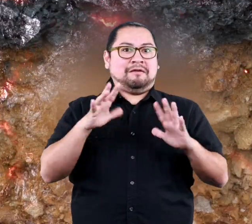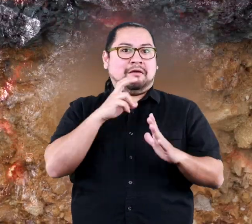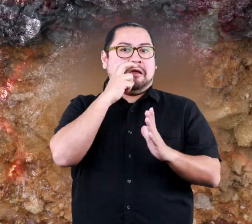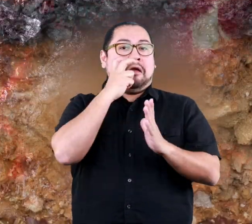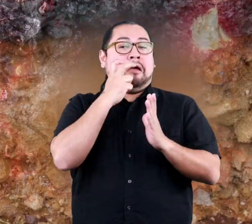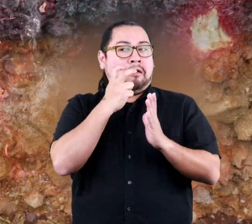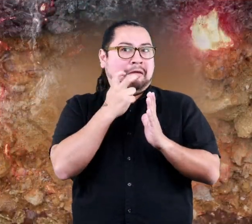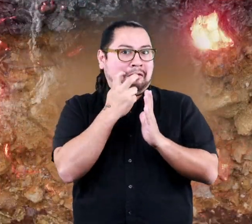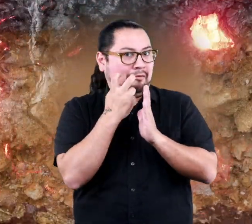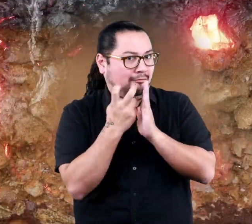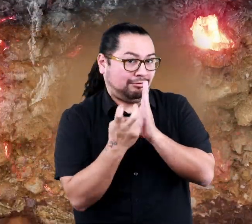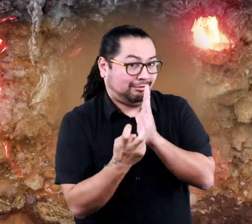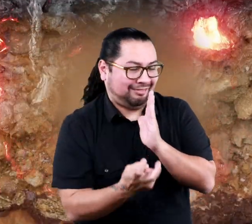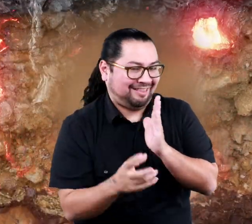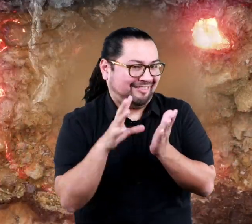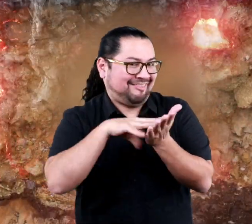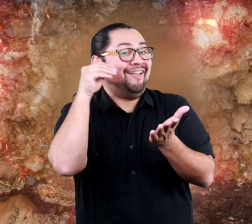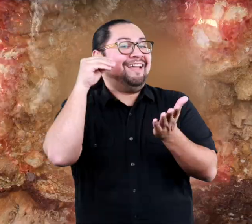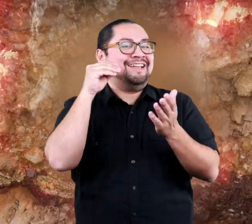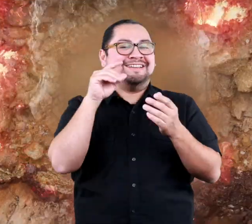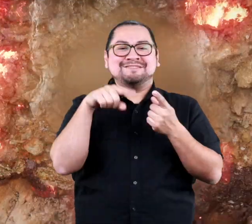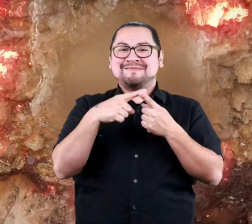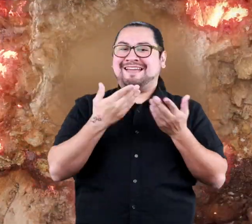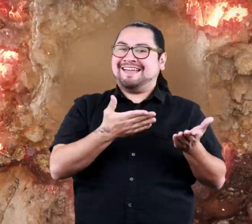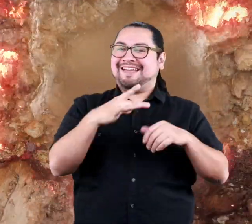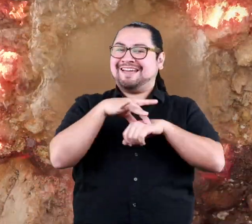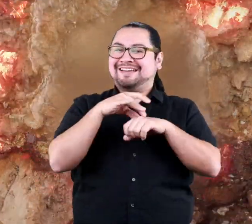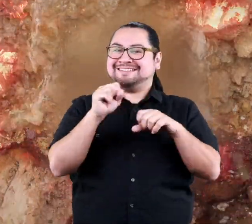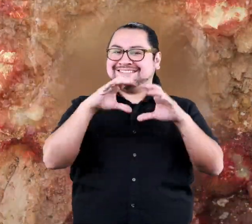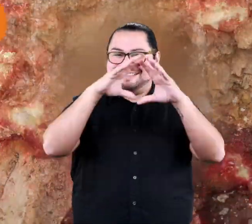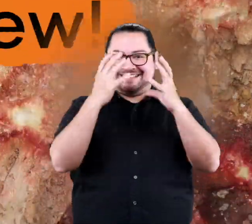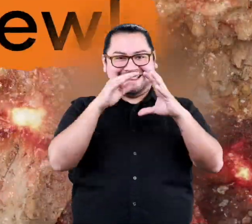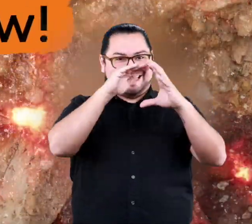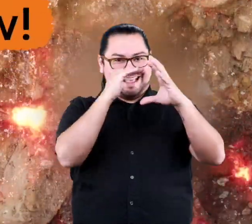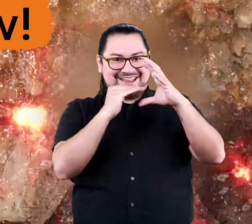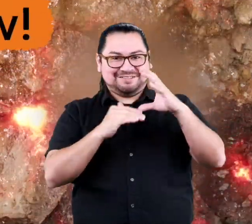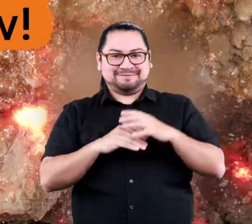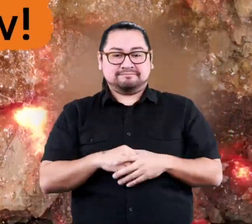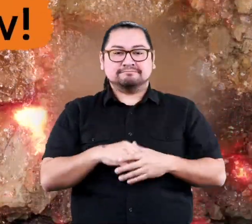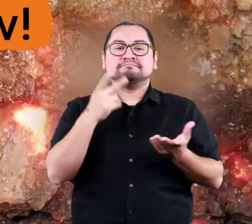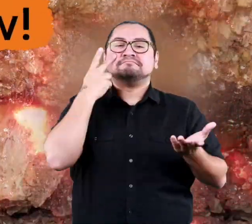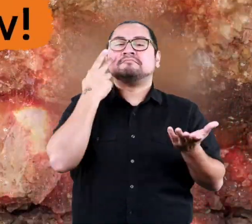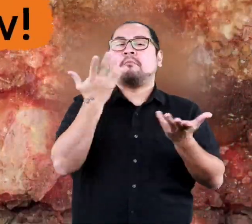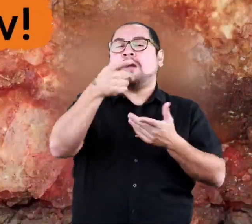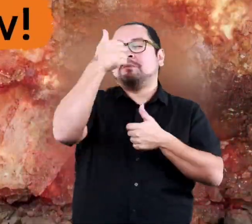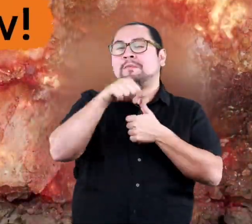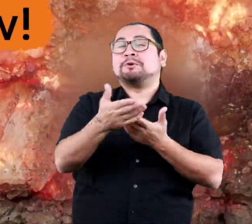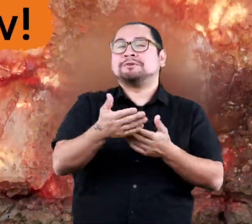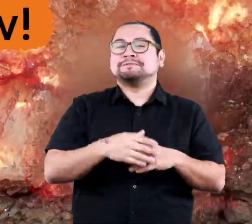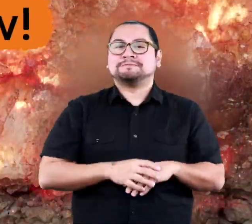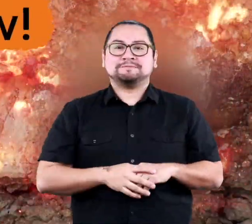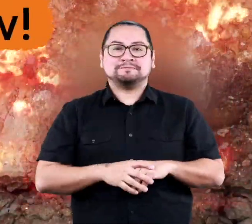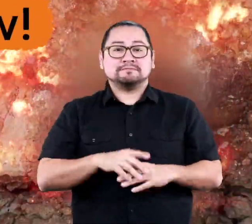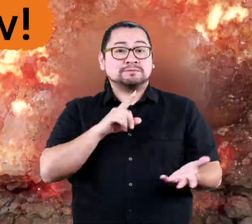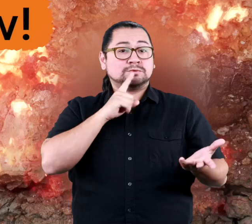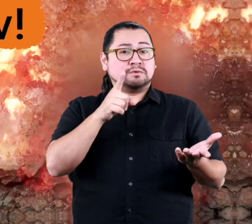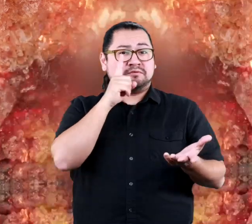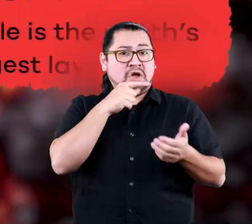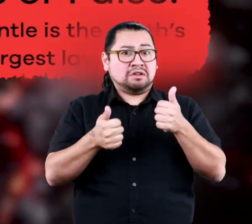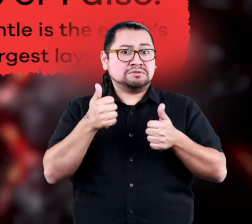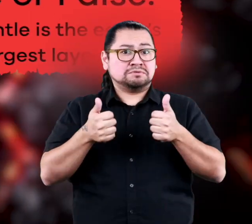Now that we have, uh, ahem, dug deep into the earth's layers, let's see what you can remember.